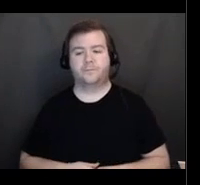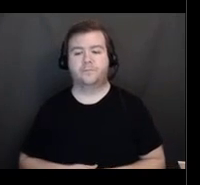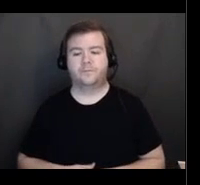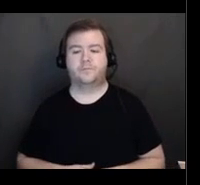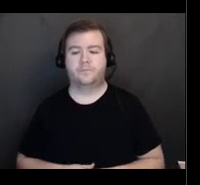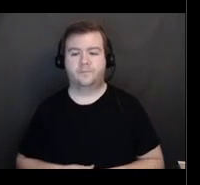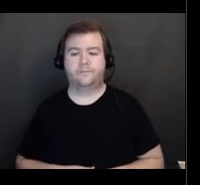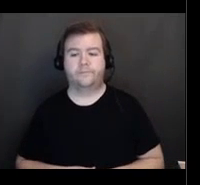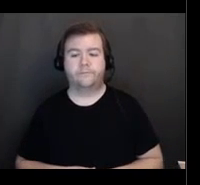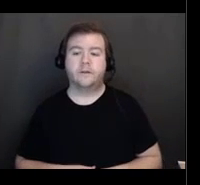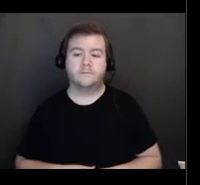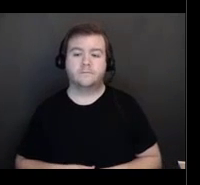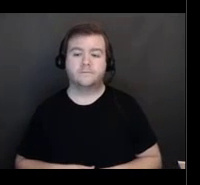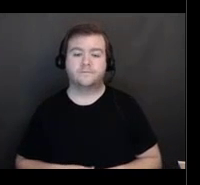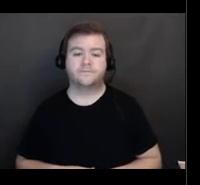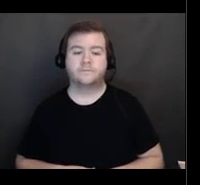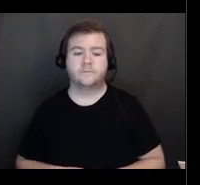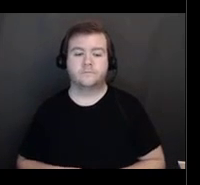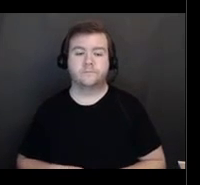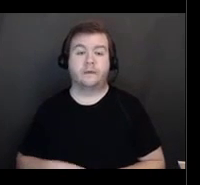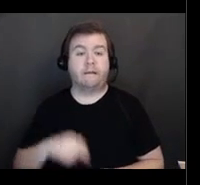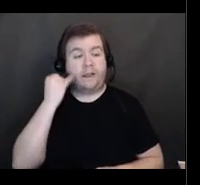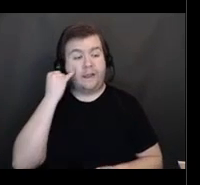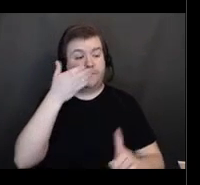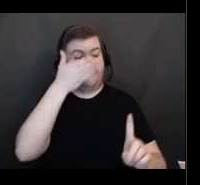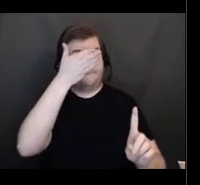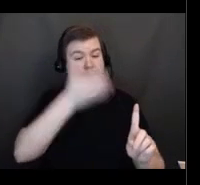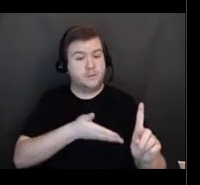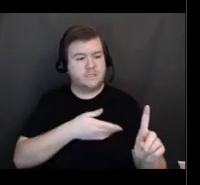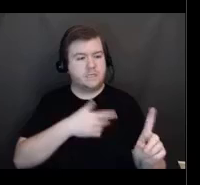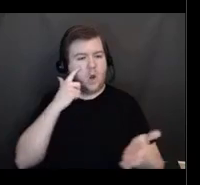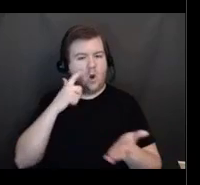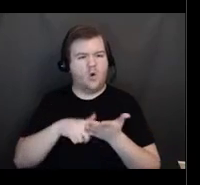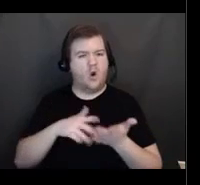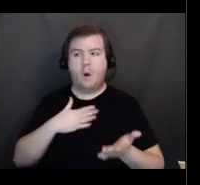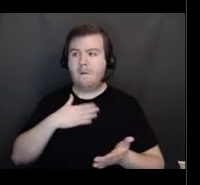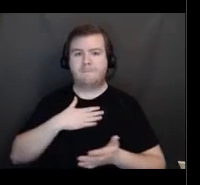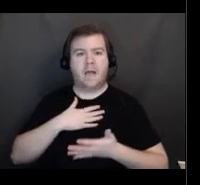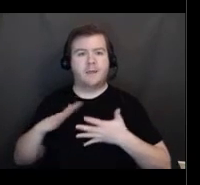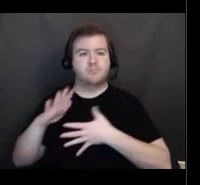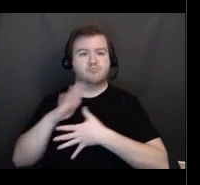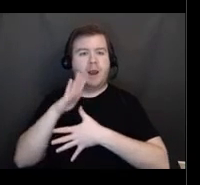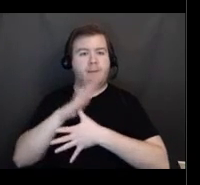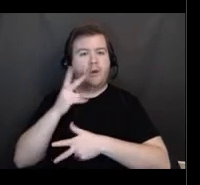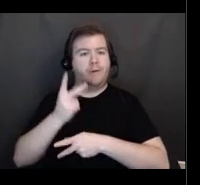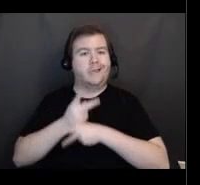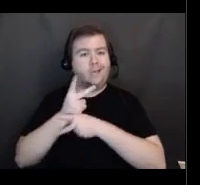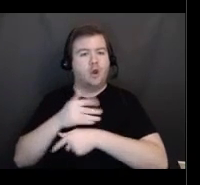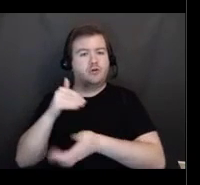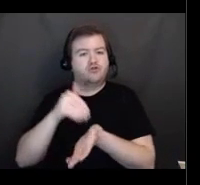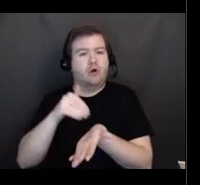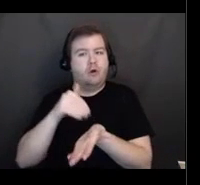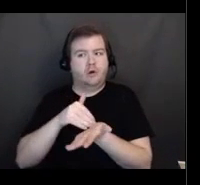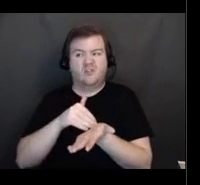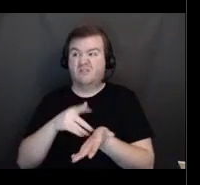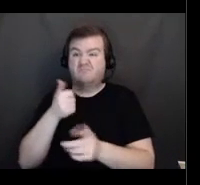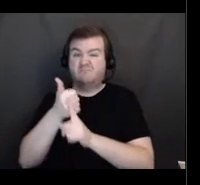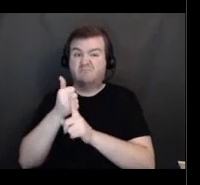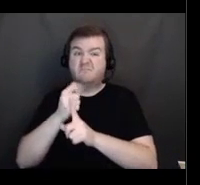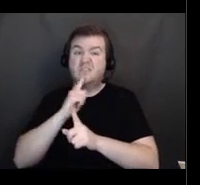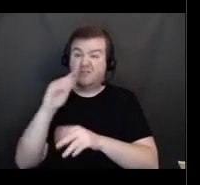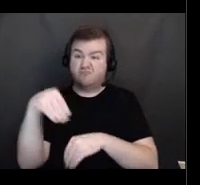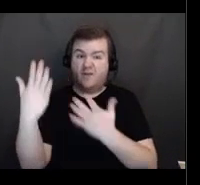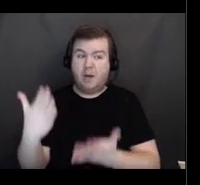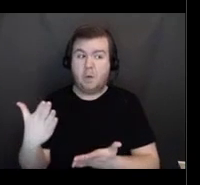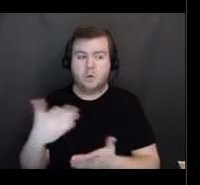eligible recipient knows their primary care provider is a vaccine provider, they may schedule directly with them. The primary care